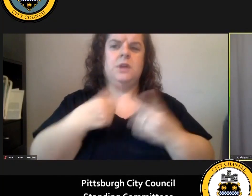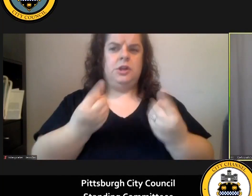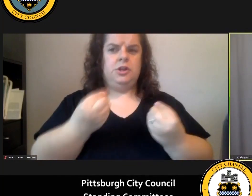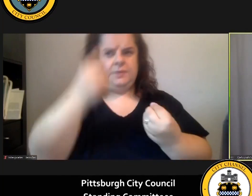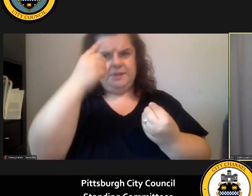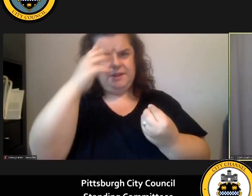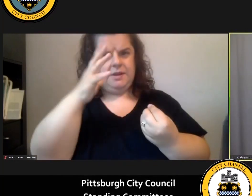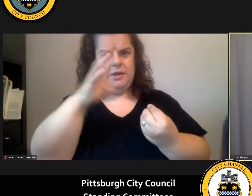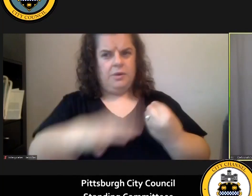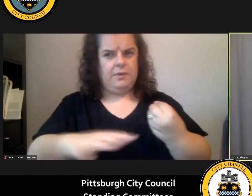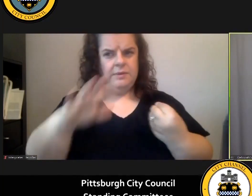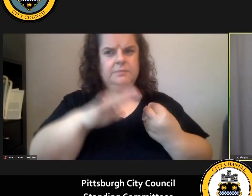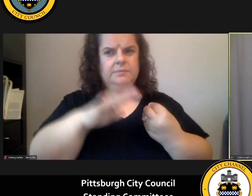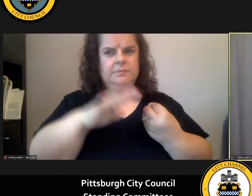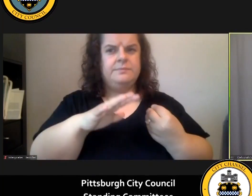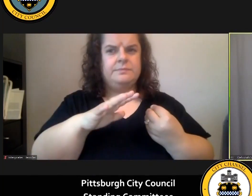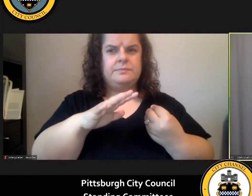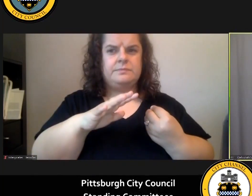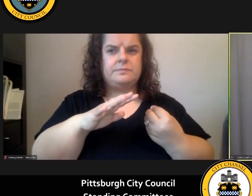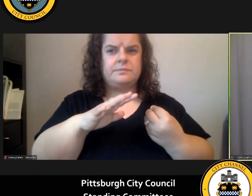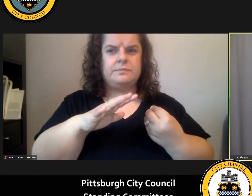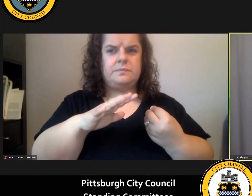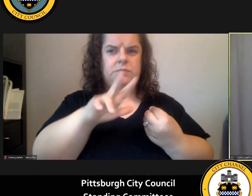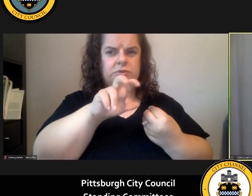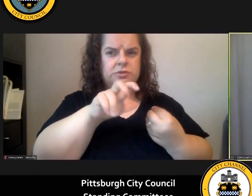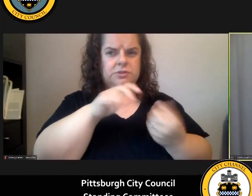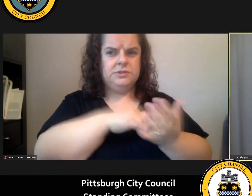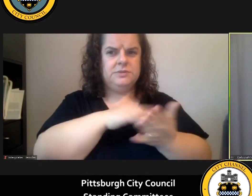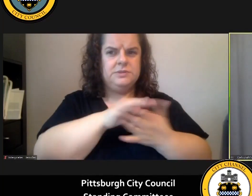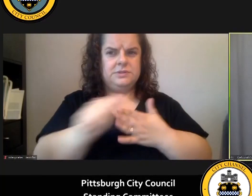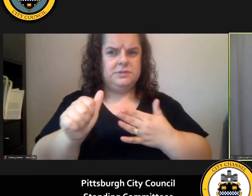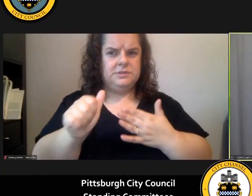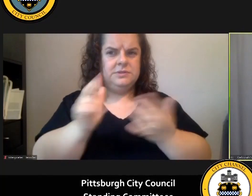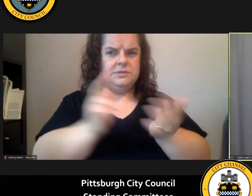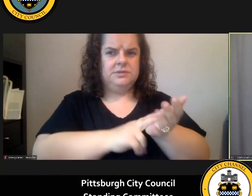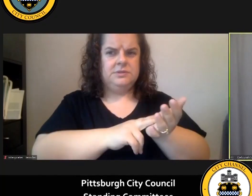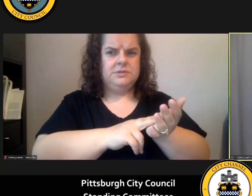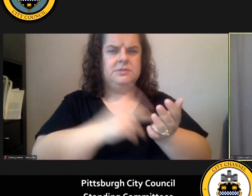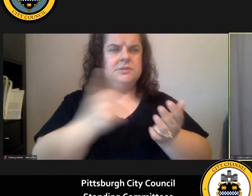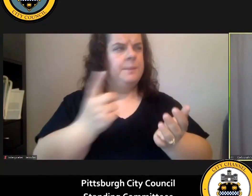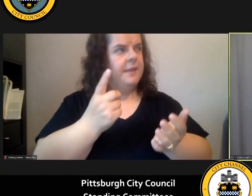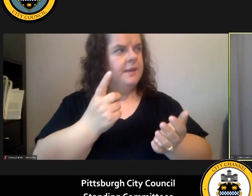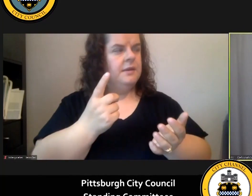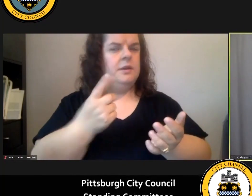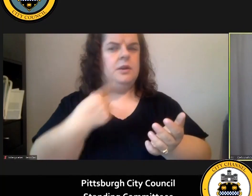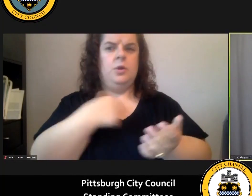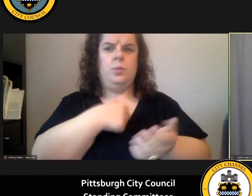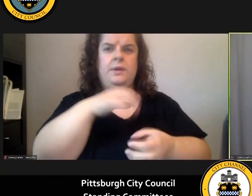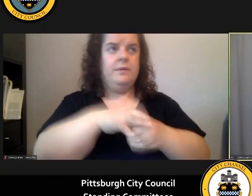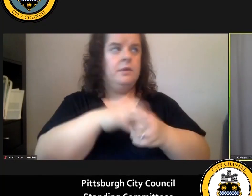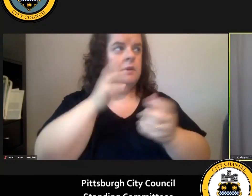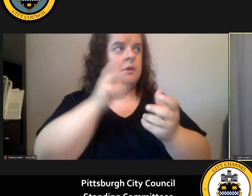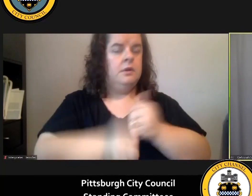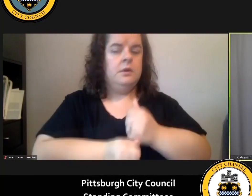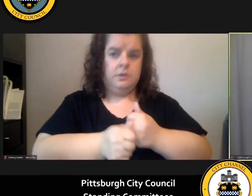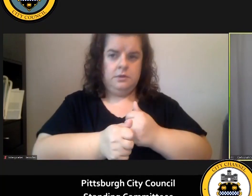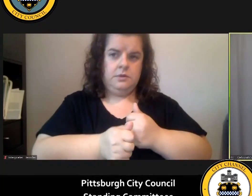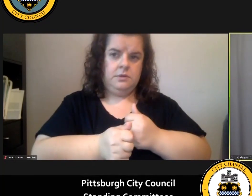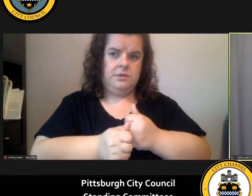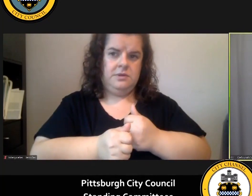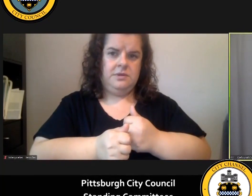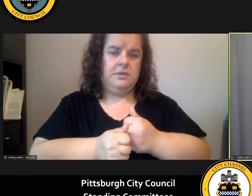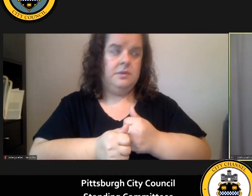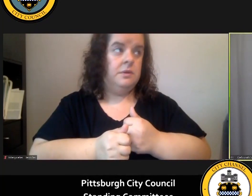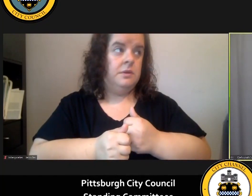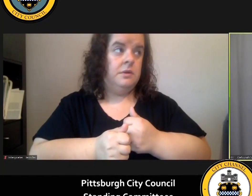ballpark of uh it's a 300 000 contract or something like that the council voted on um and so